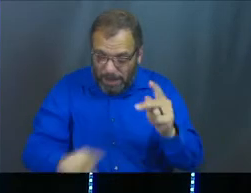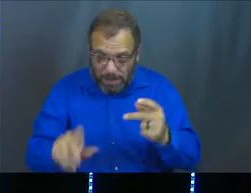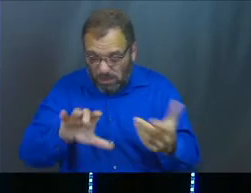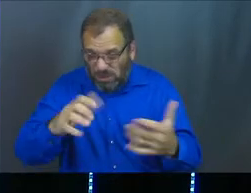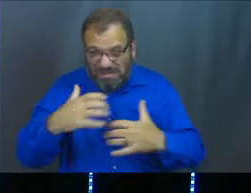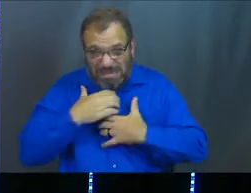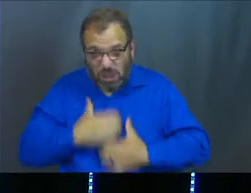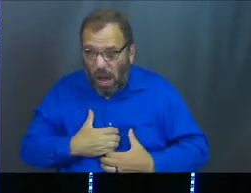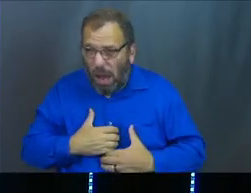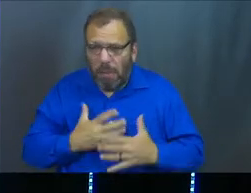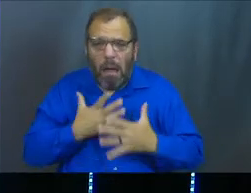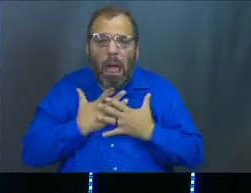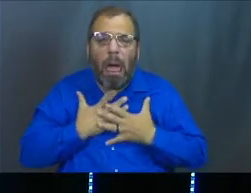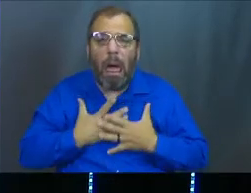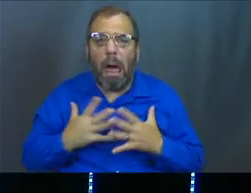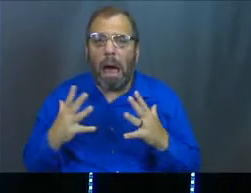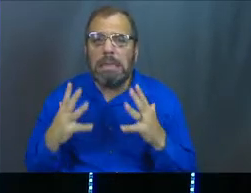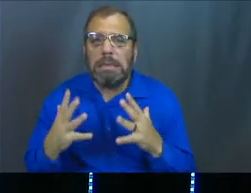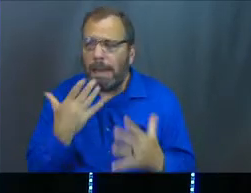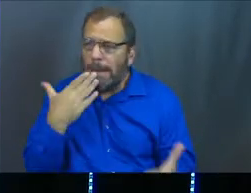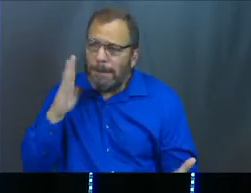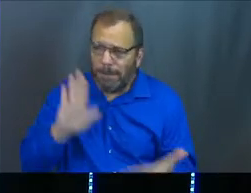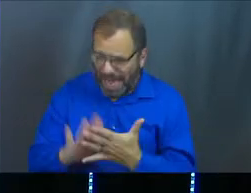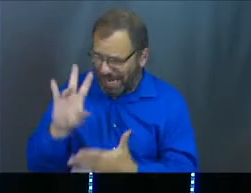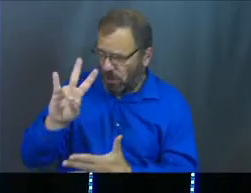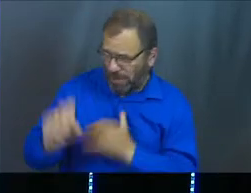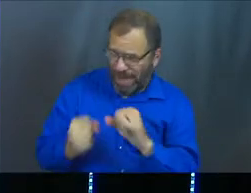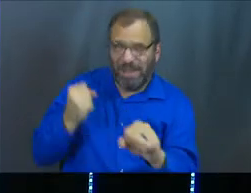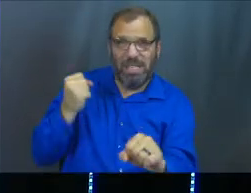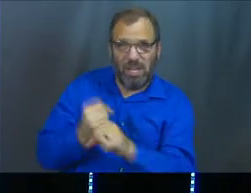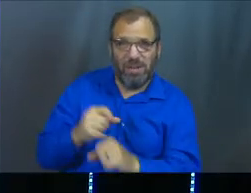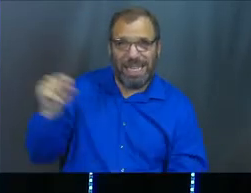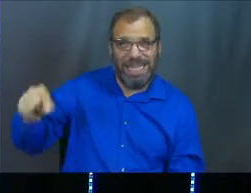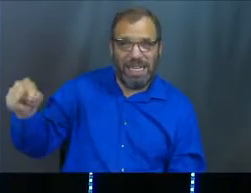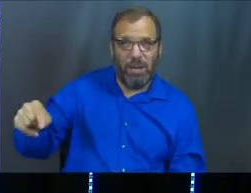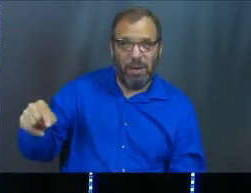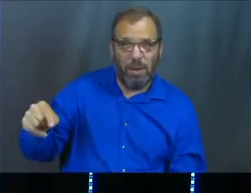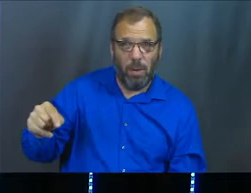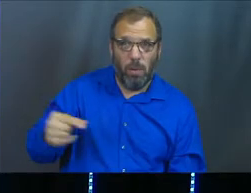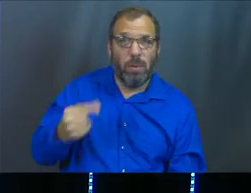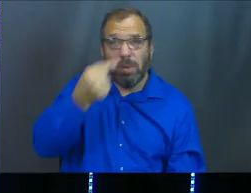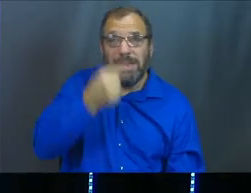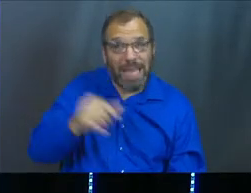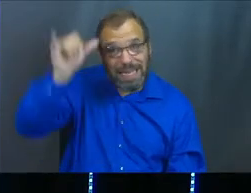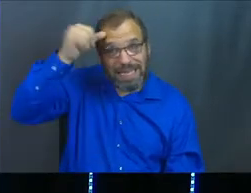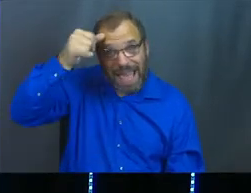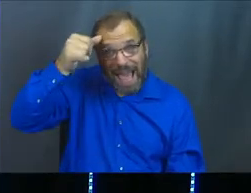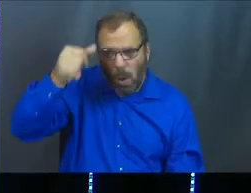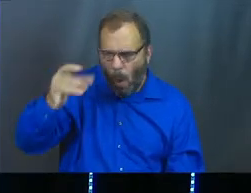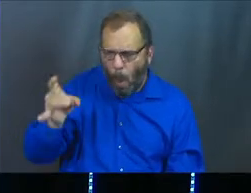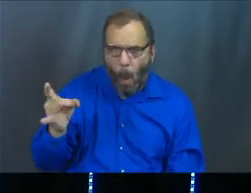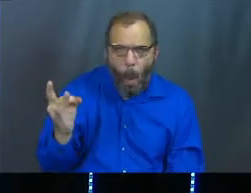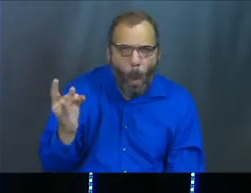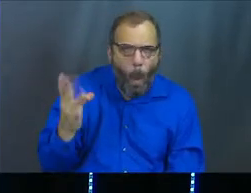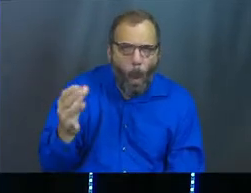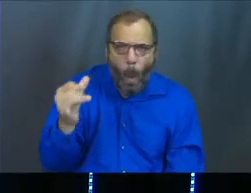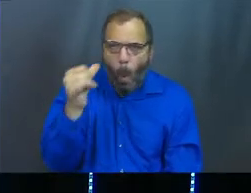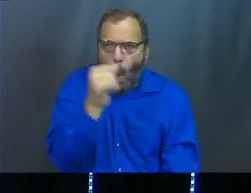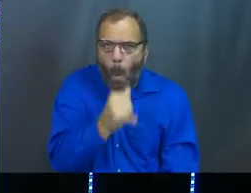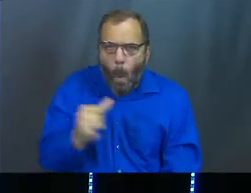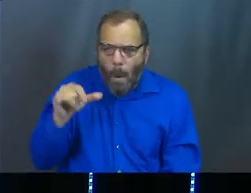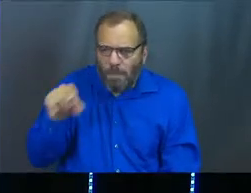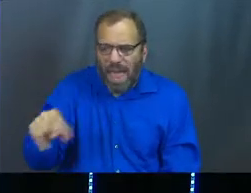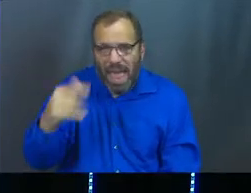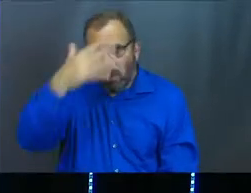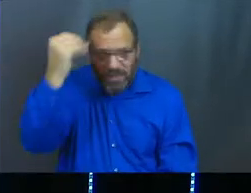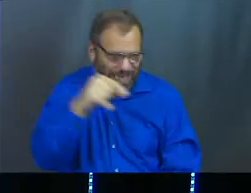were going to starve, and it was going to be so, so bad in those seven years of famine. It was going be so bad that everybody was going to